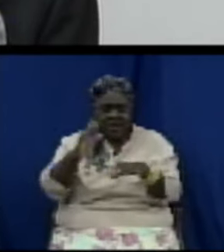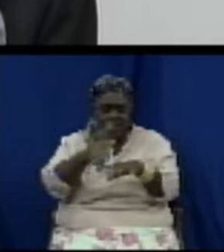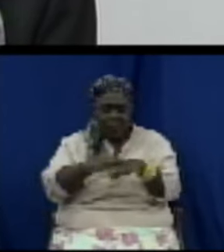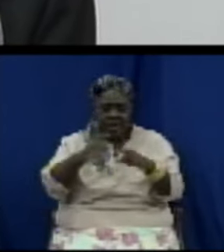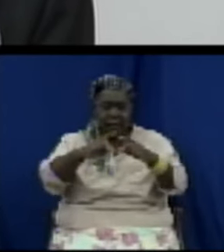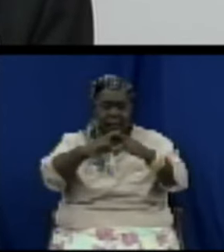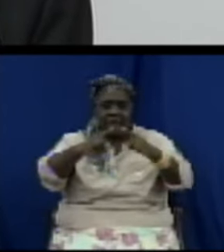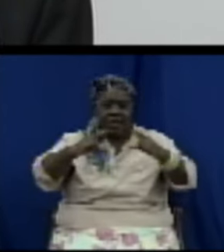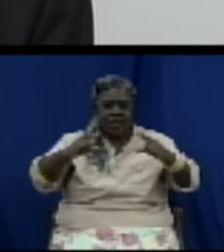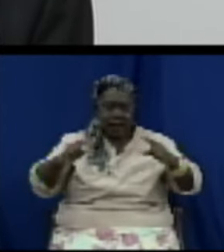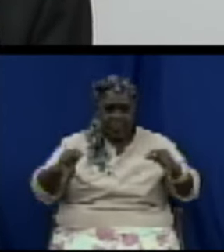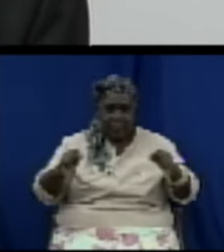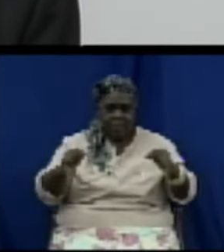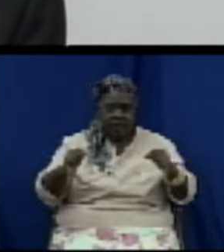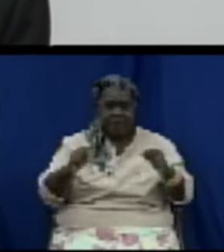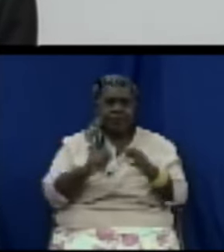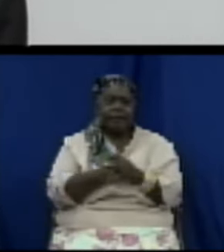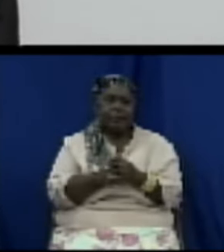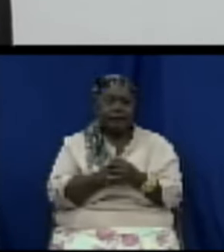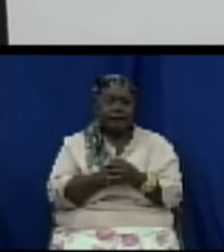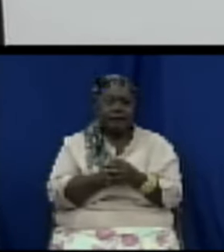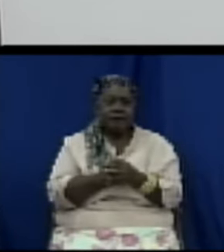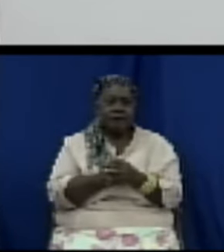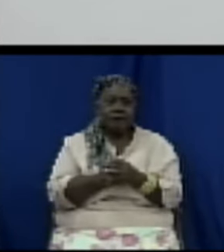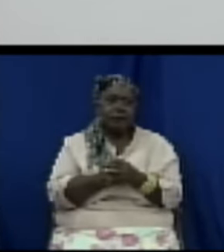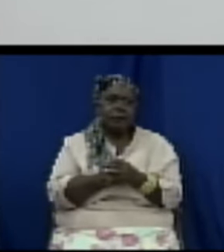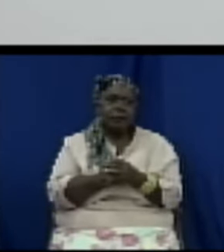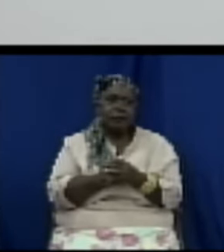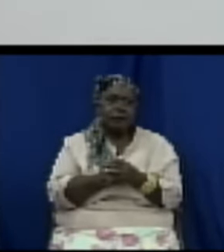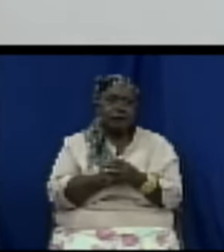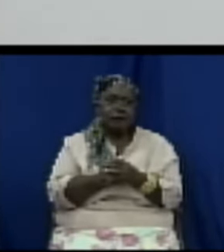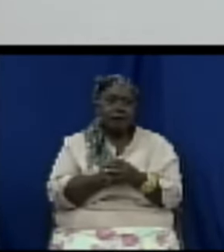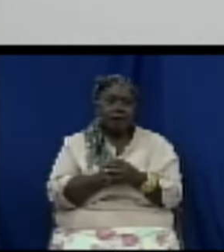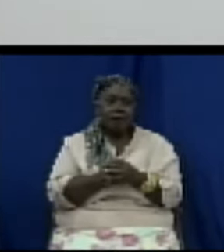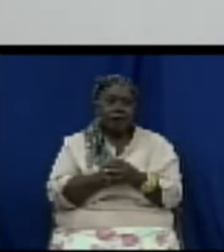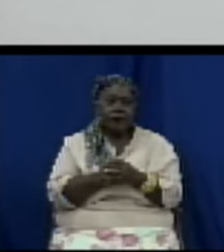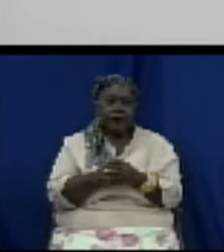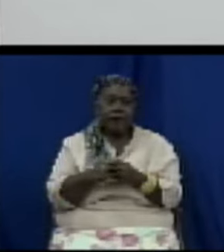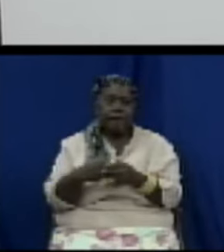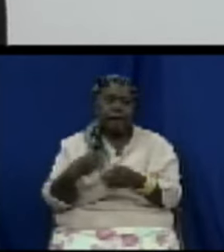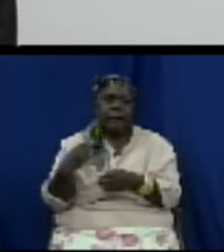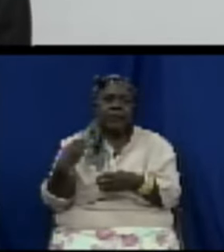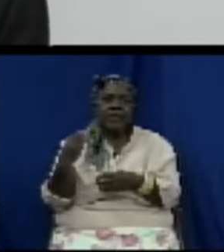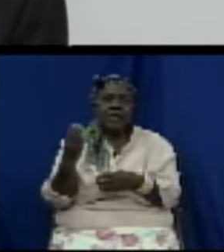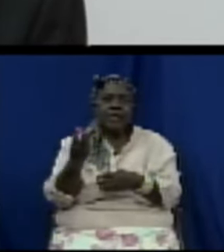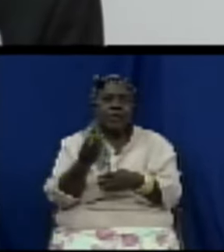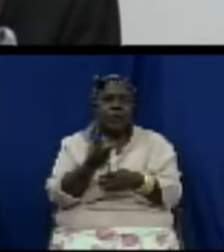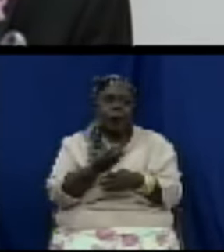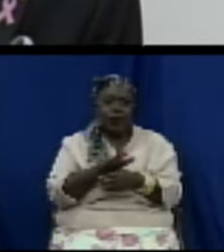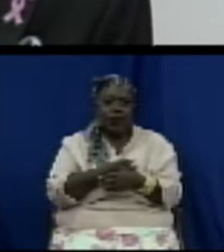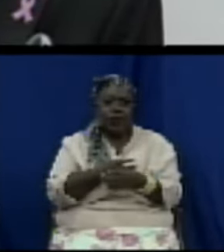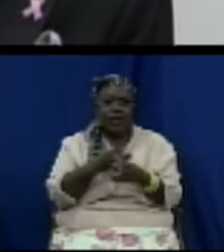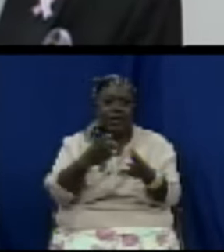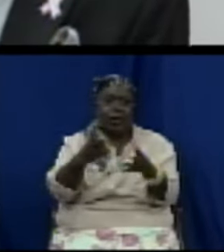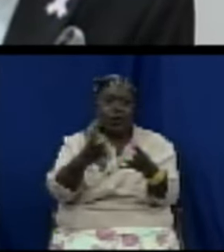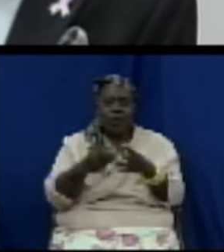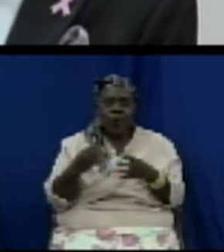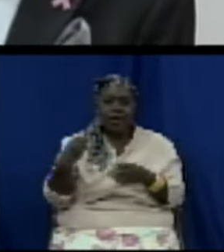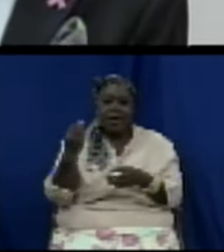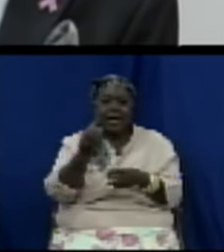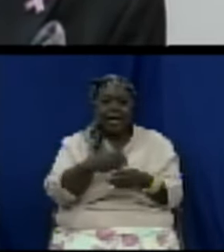that goods or materials the production or use of which is likely to result